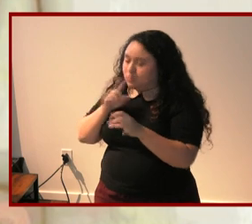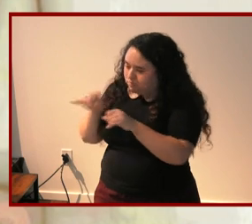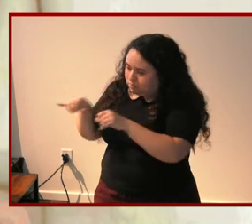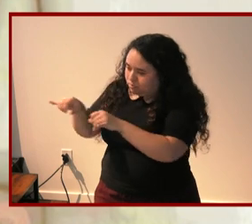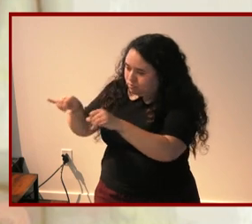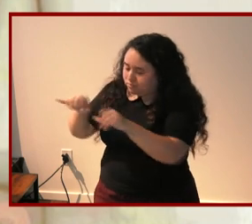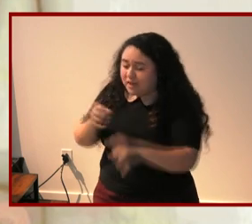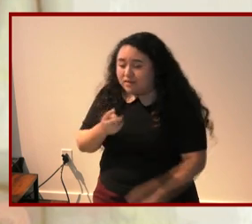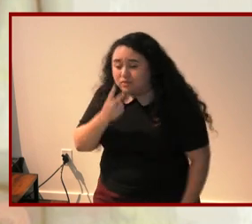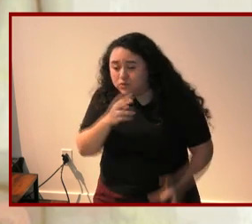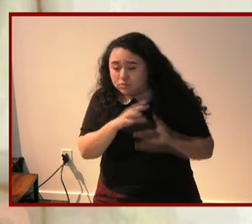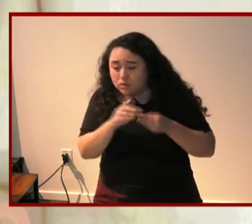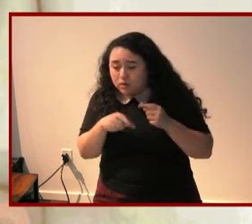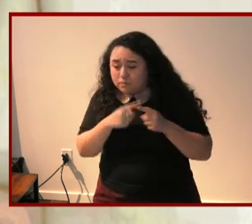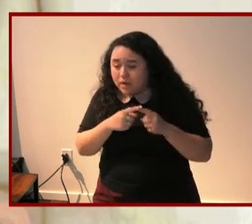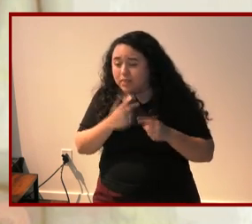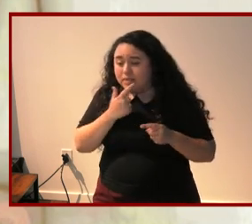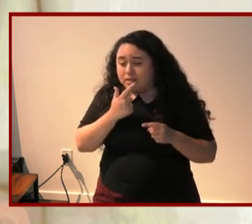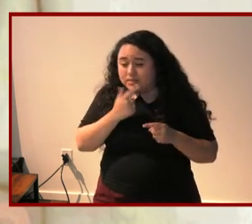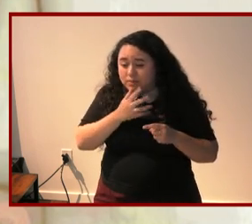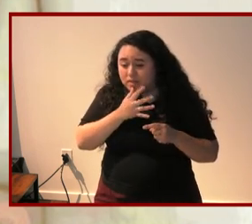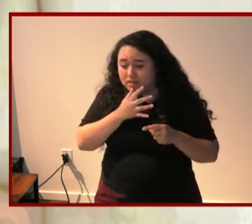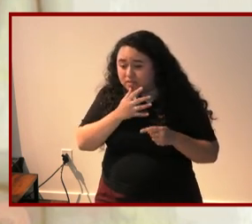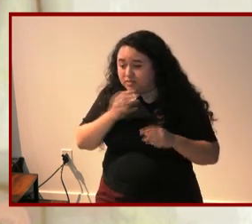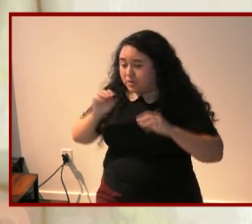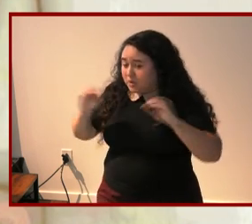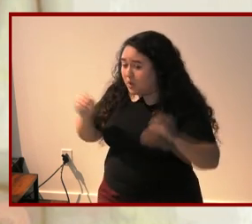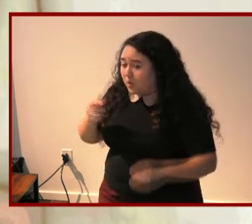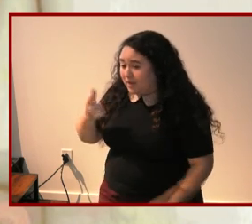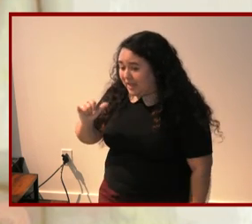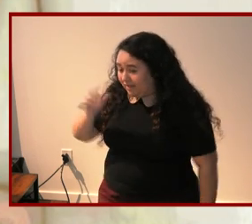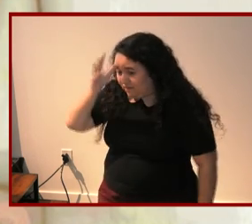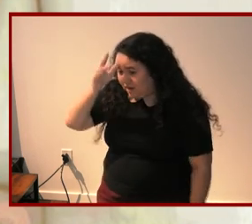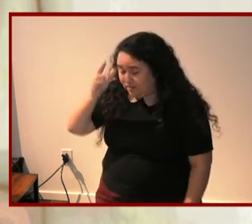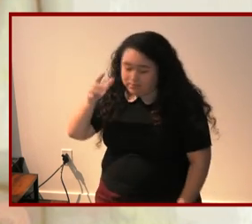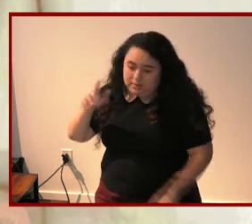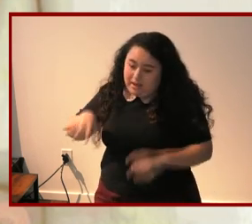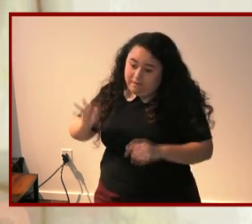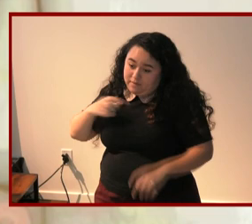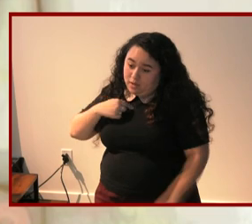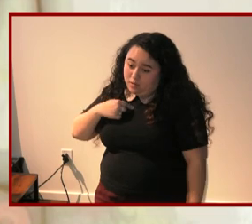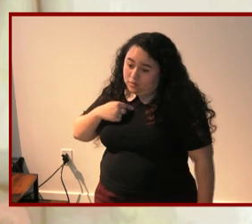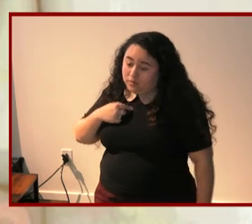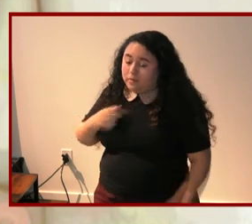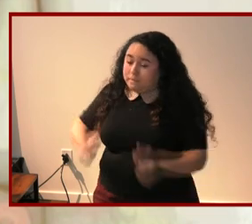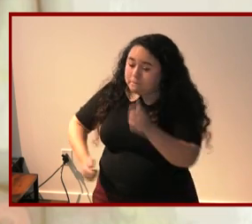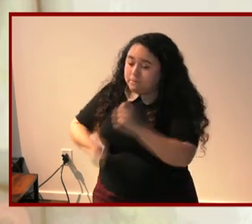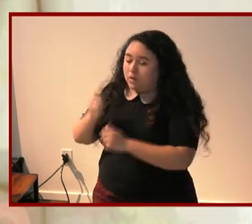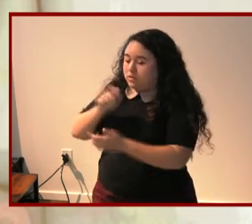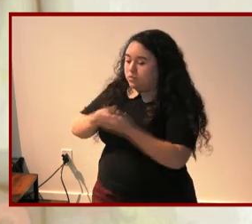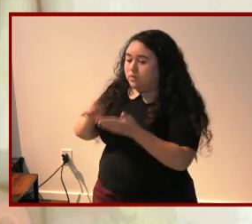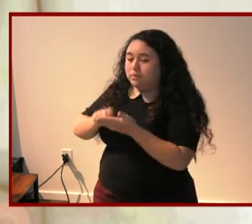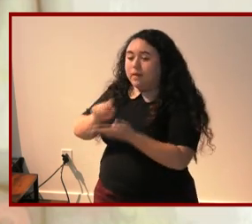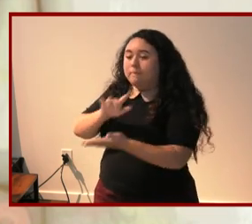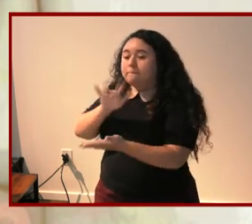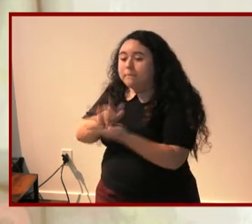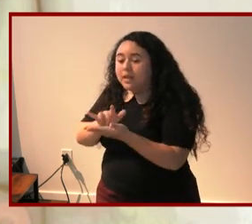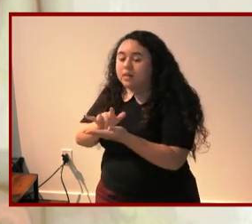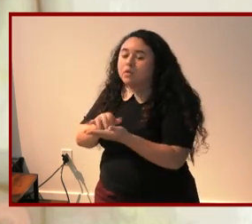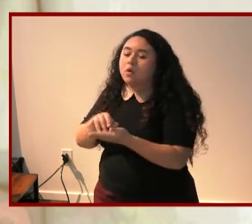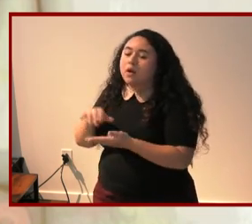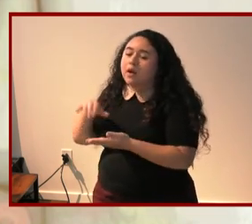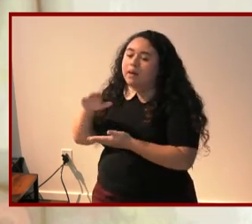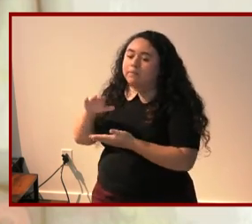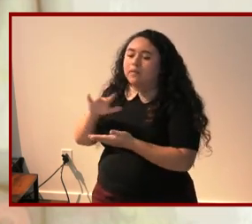lesbian mothers and none by gay fathers at least none that i've found they are predominantly written by middle or upper upper middle class